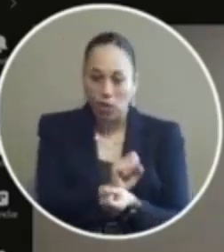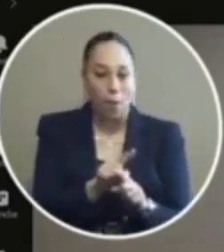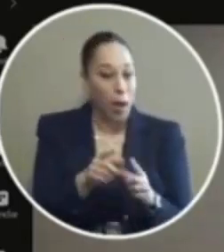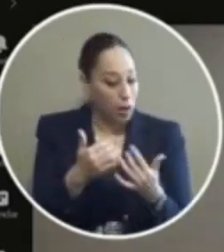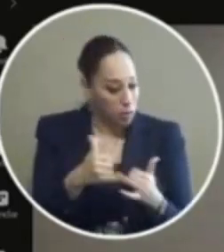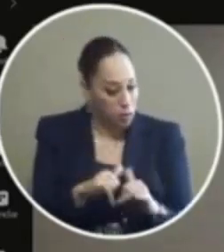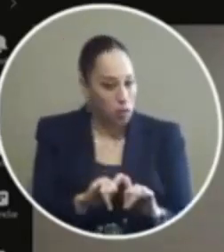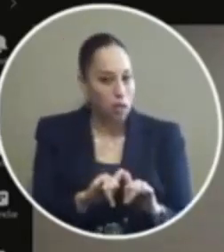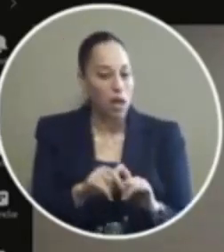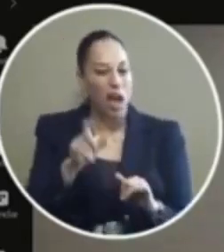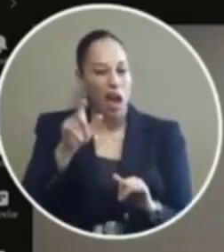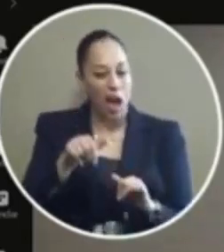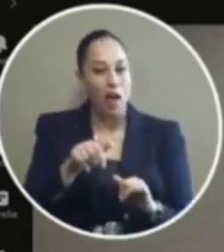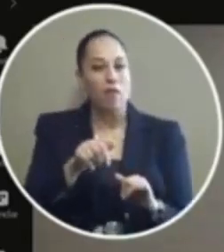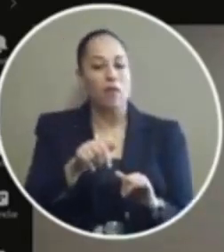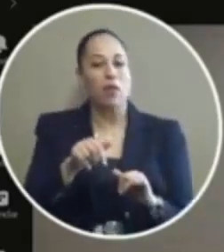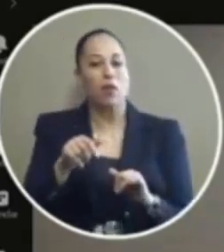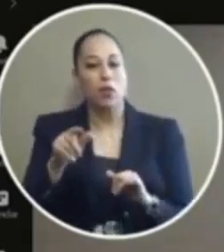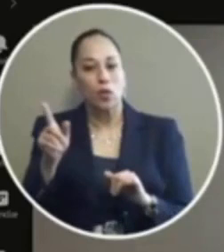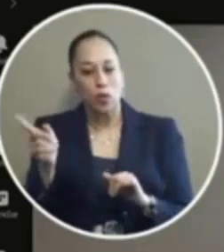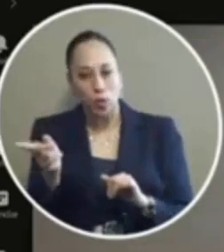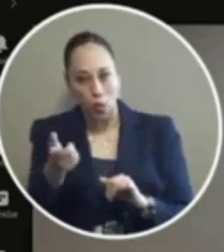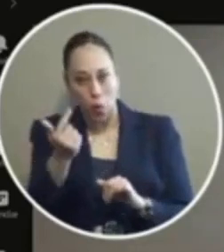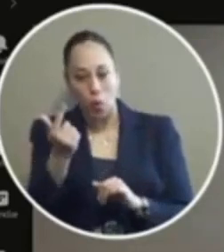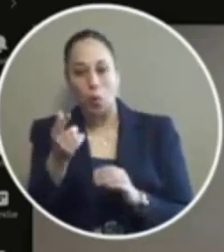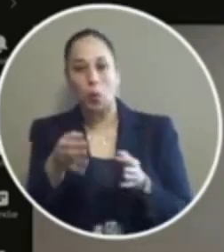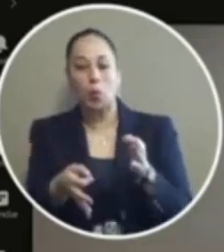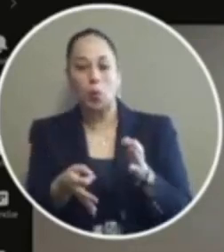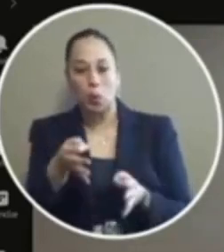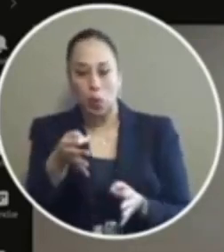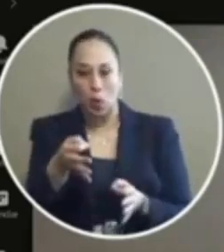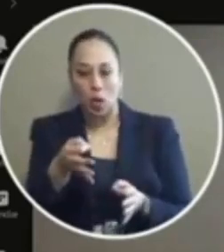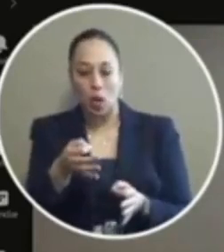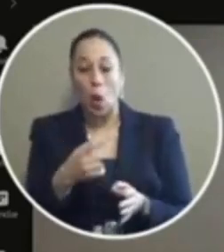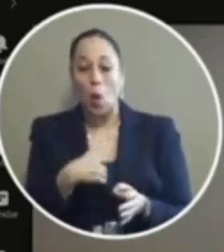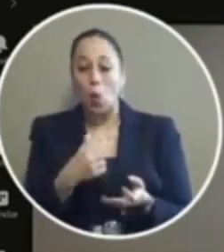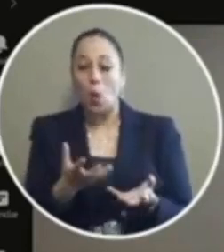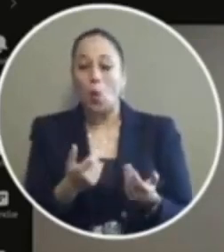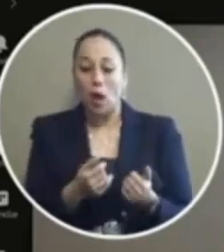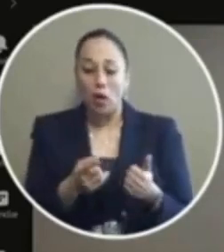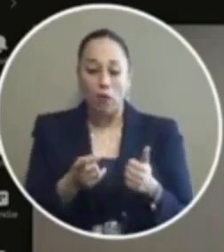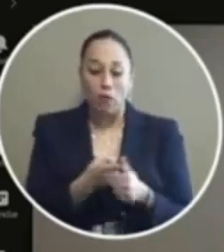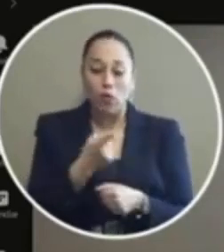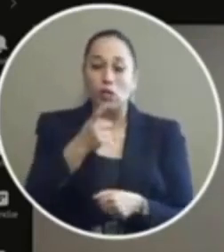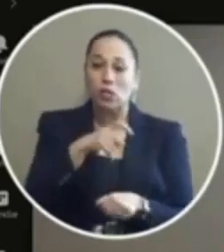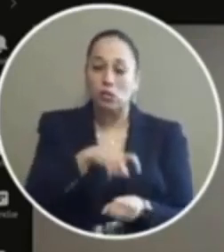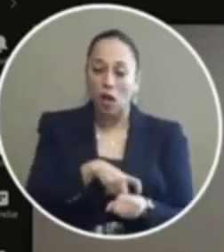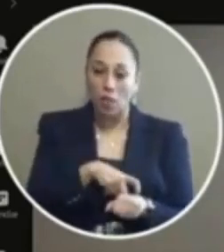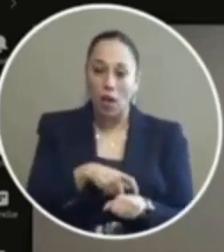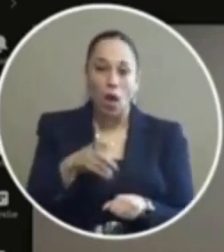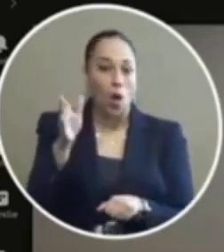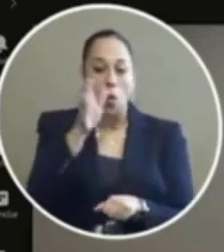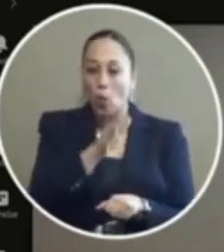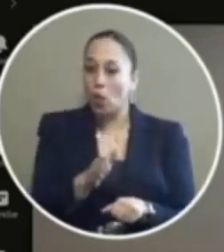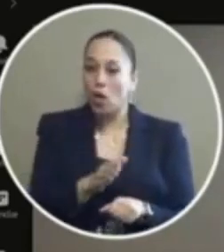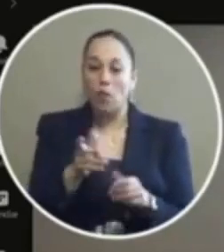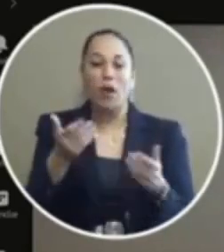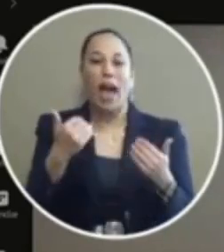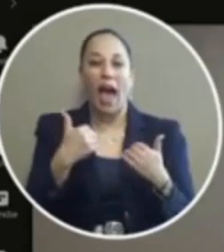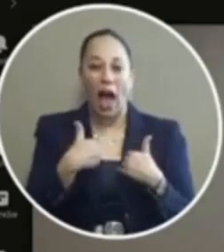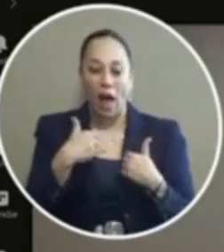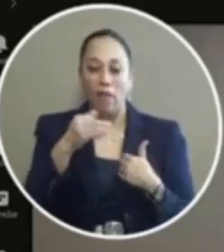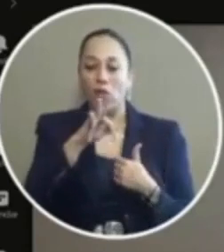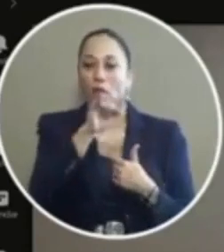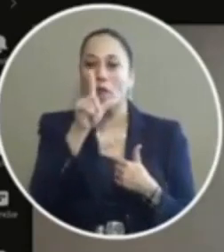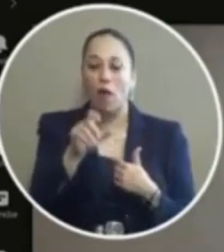still answering and still being held accountable the what we'd like about first chance is we never have to file that